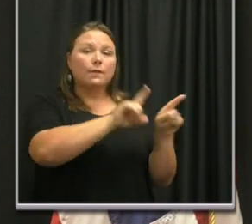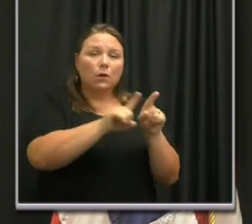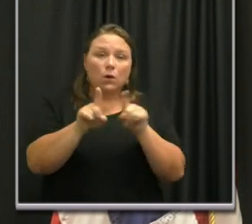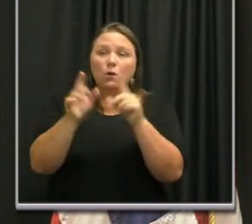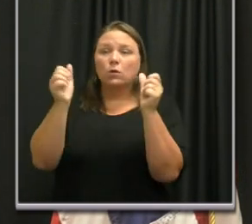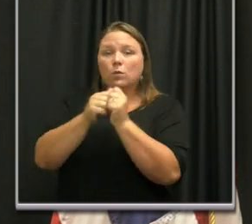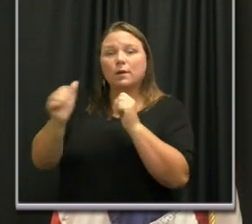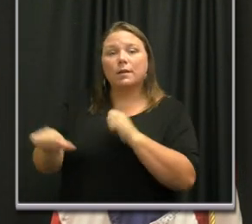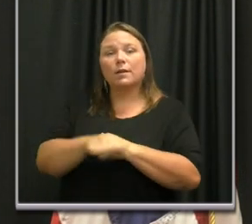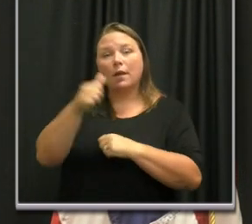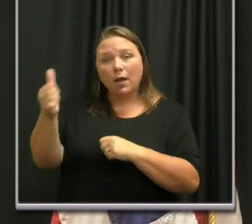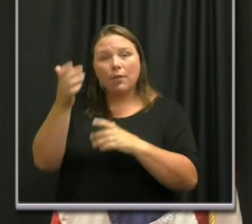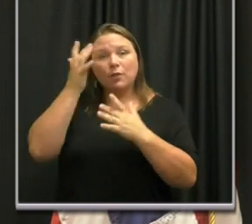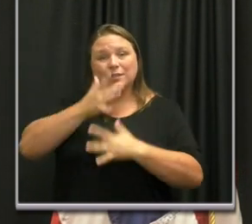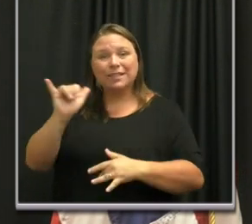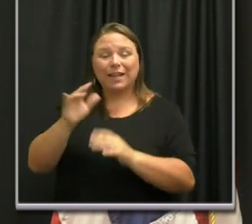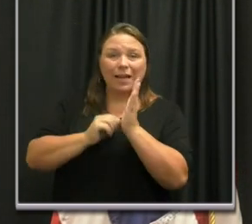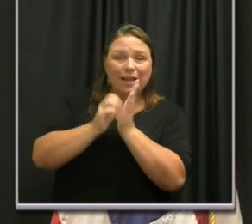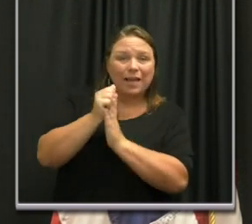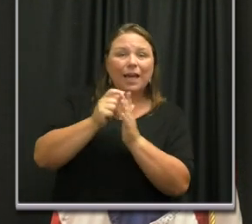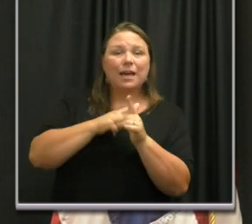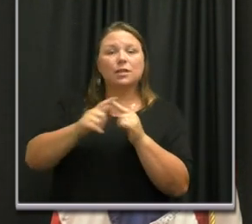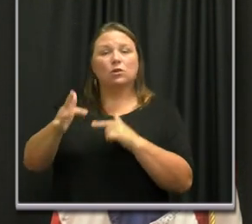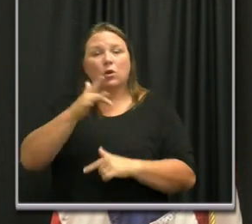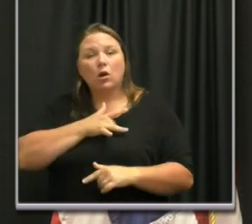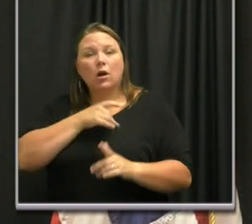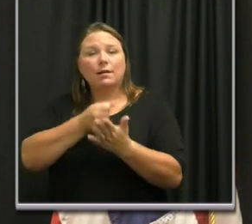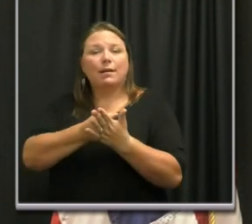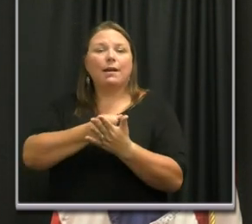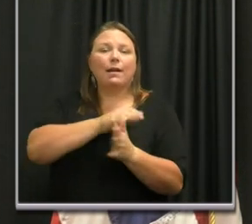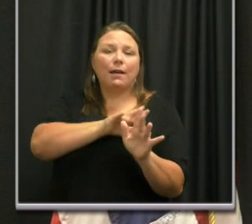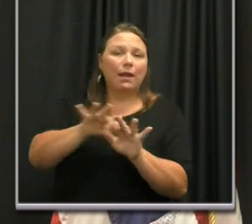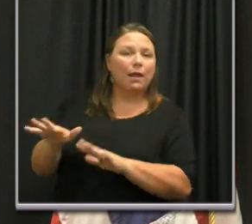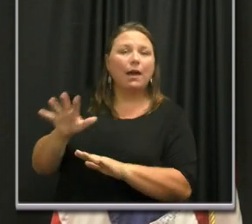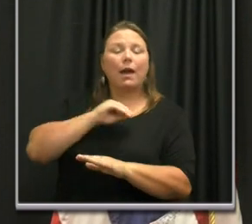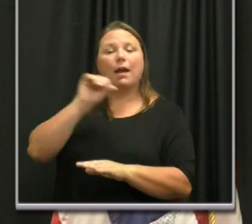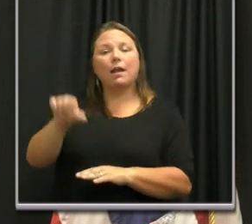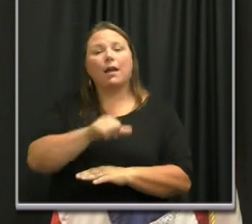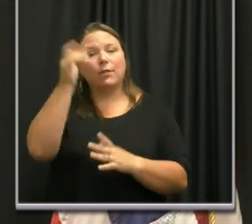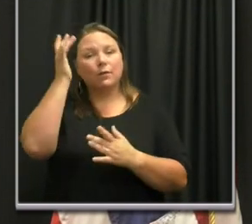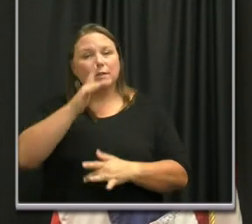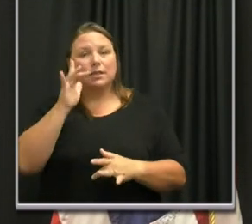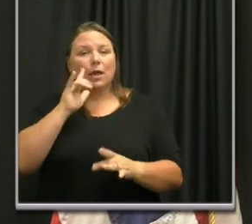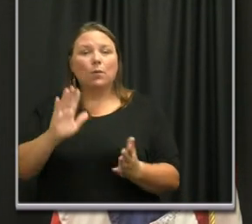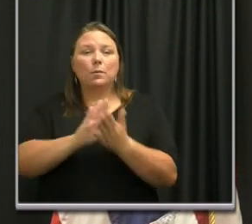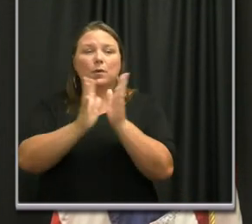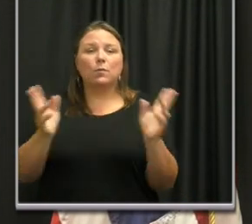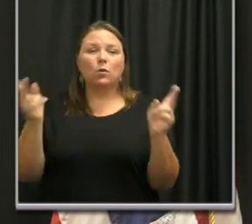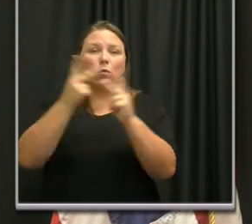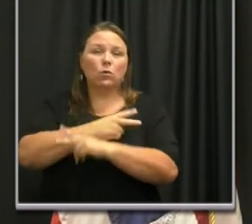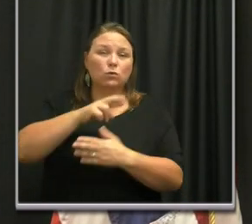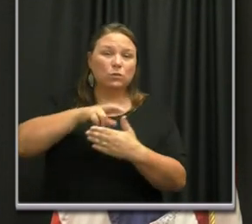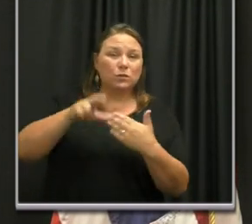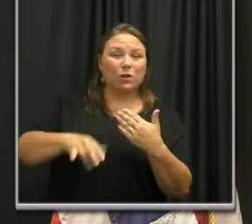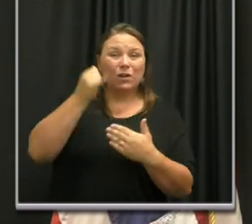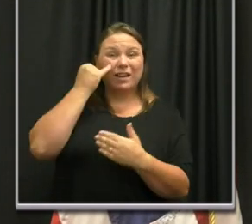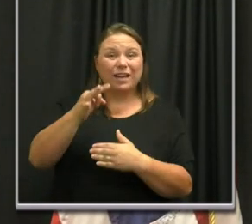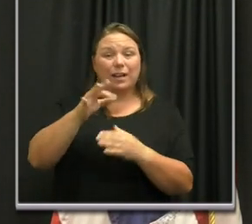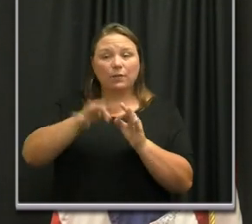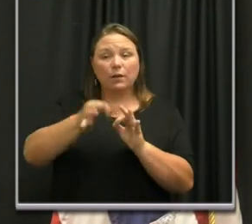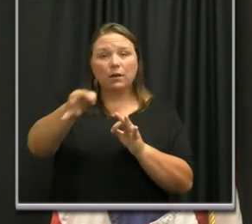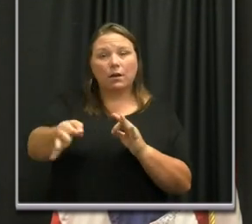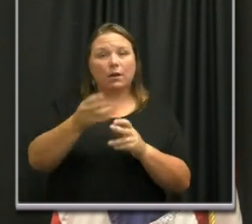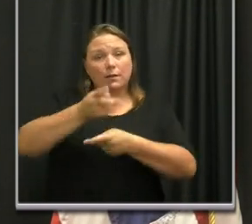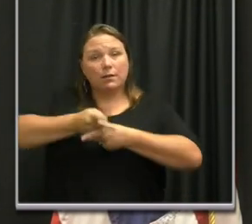with other conditions like cancer or cardiac issues, and similar diseases that will have a worse outcome if care is delayed.